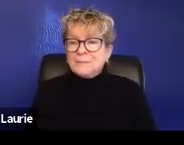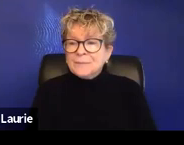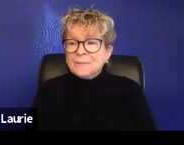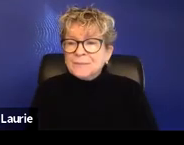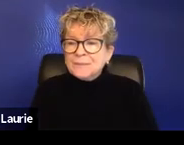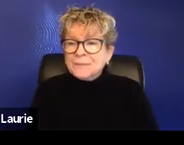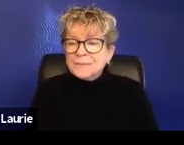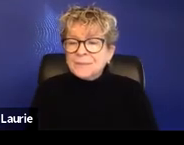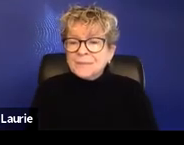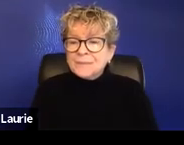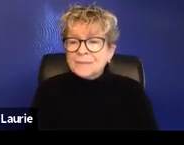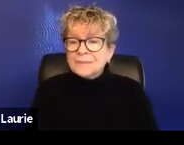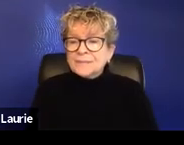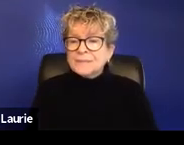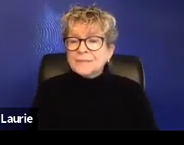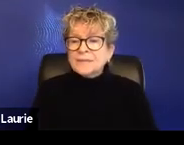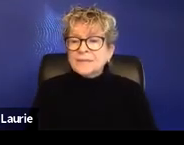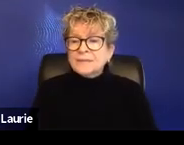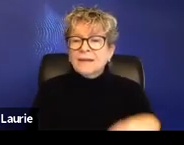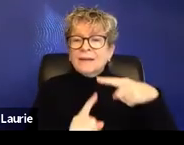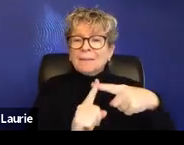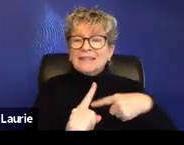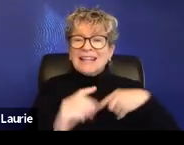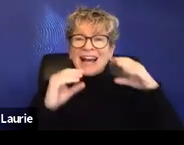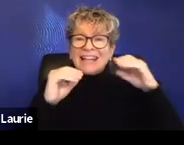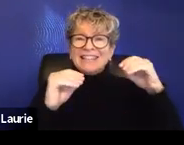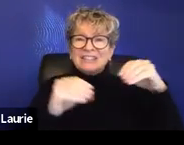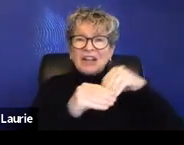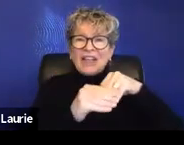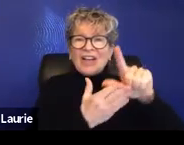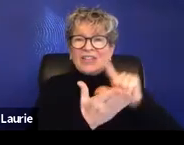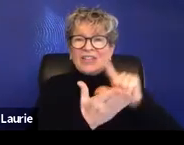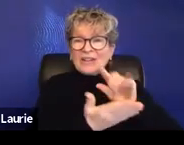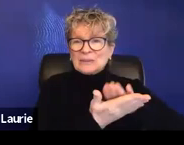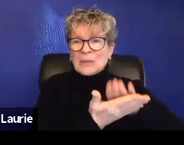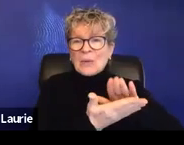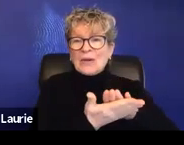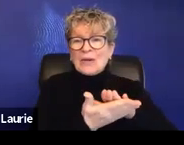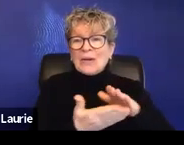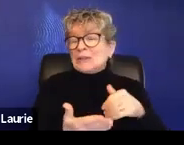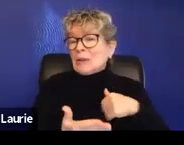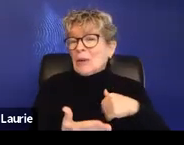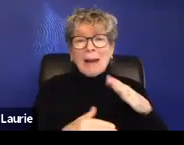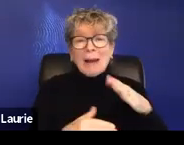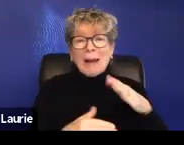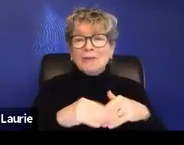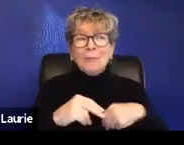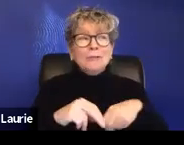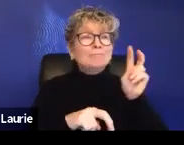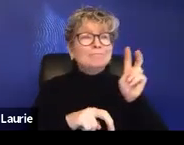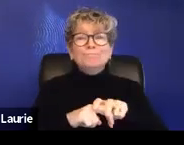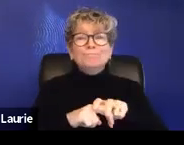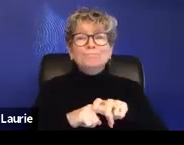And by the way, I also teach at the law school. So I'm very good at just sitting in silence and waiting until students